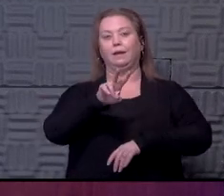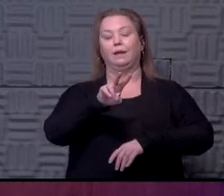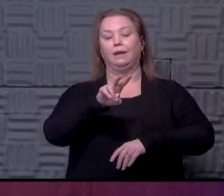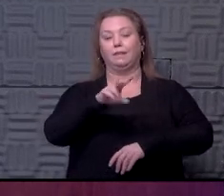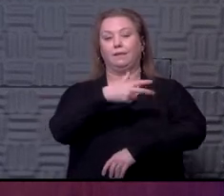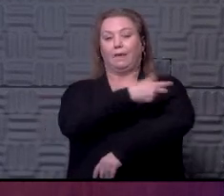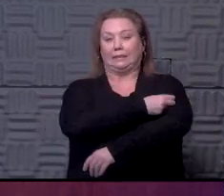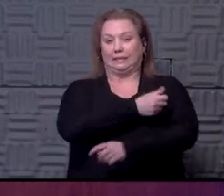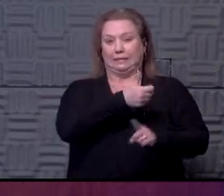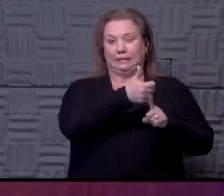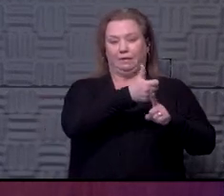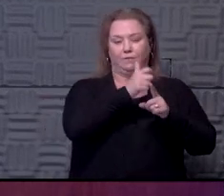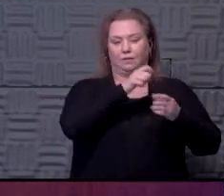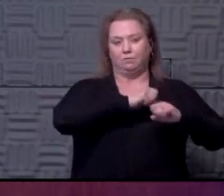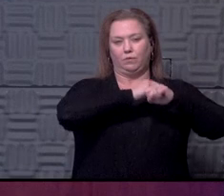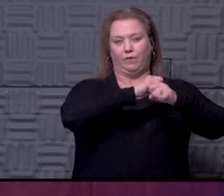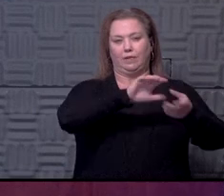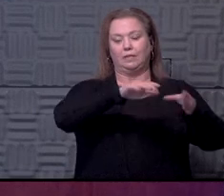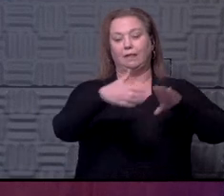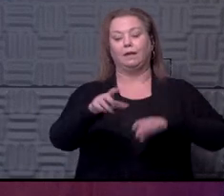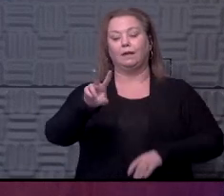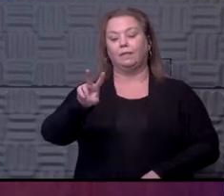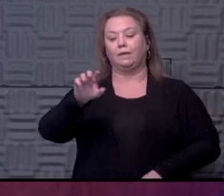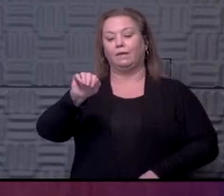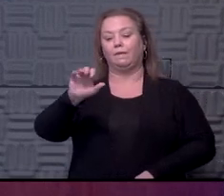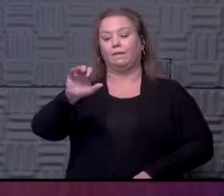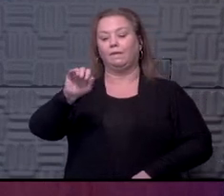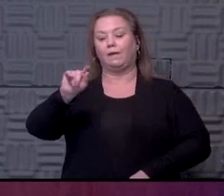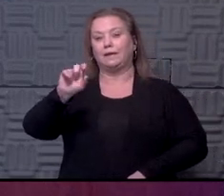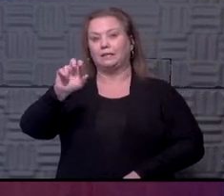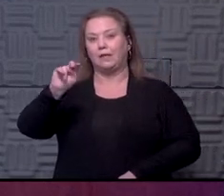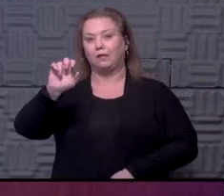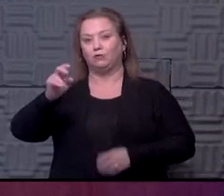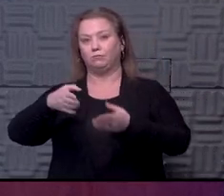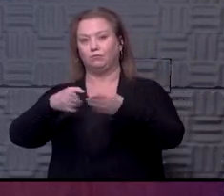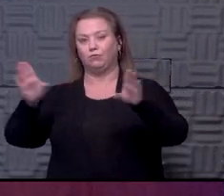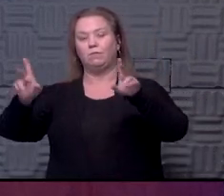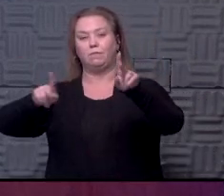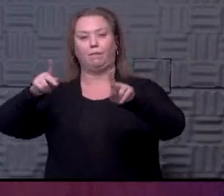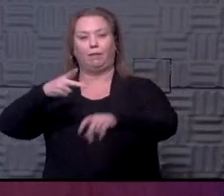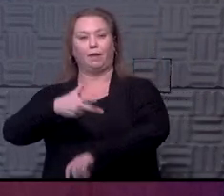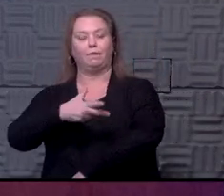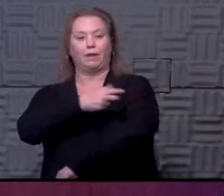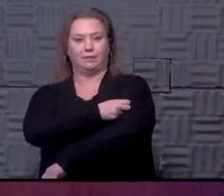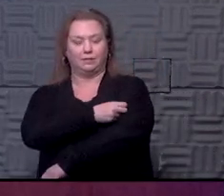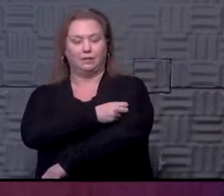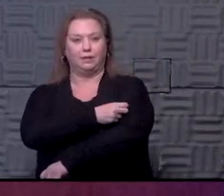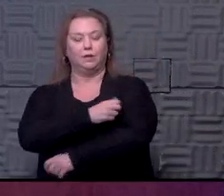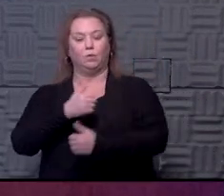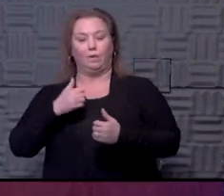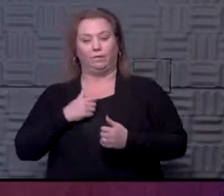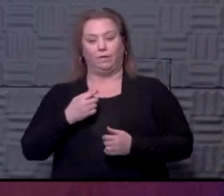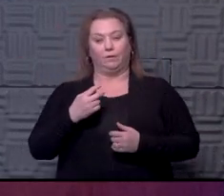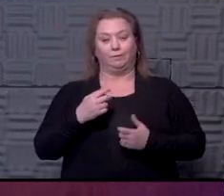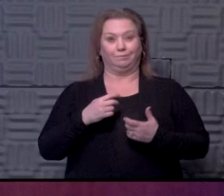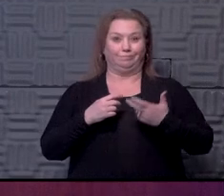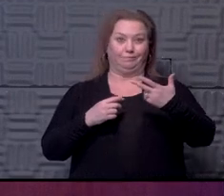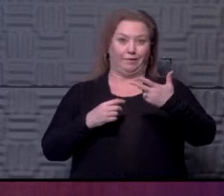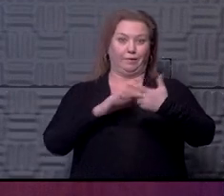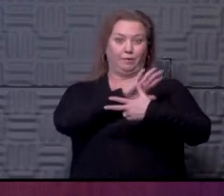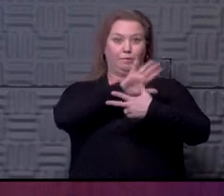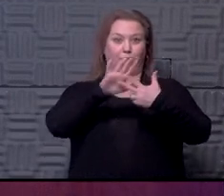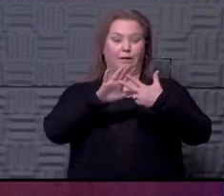just simply the fact that we have two and hopefully three after today candidates, vaccine candidates that are